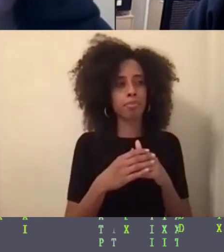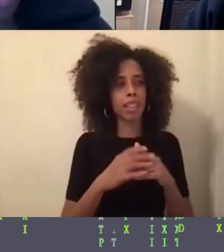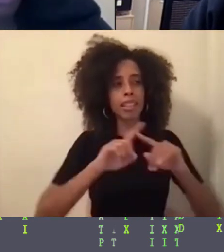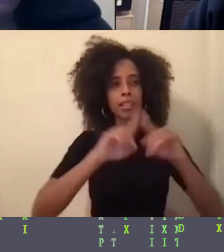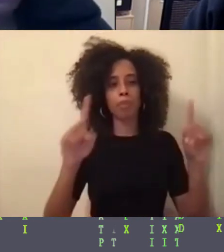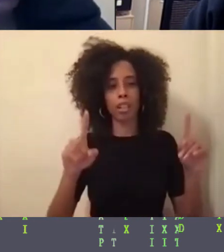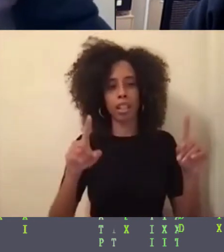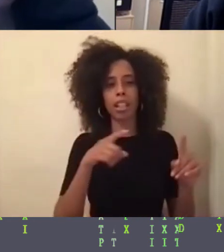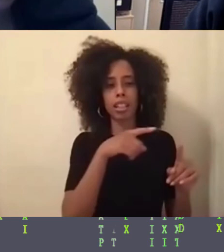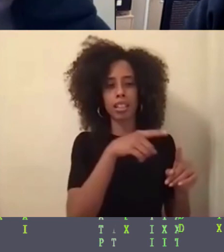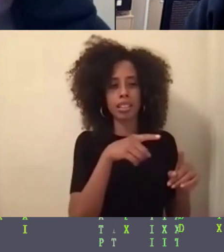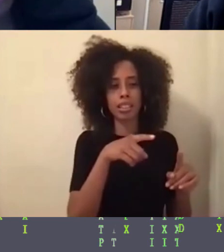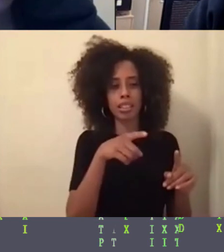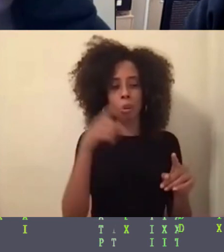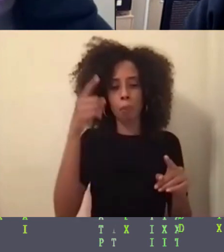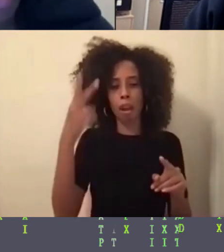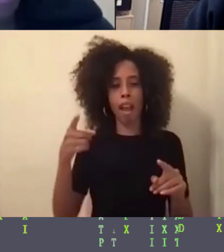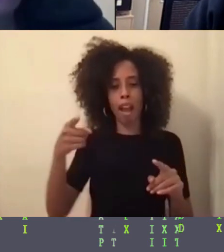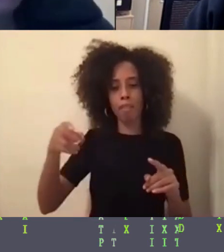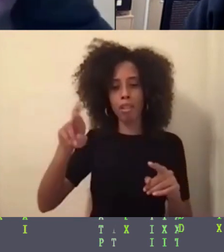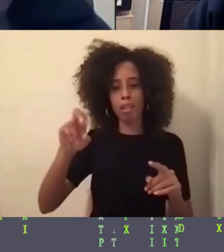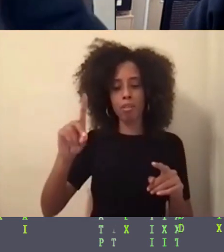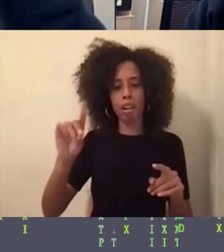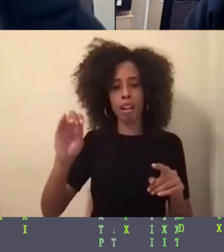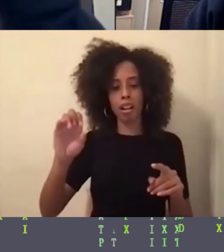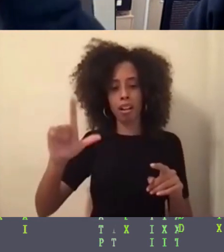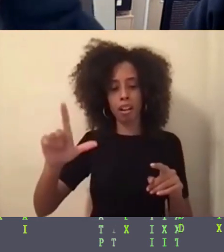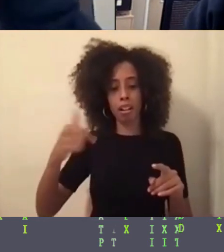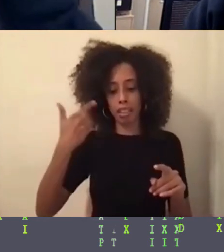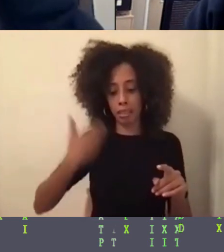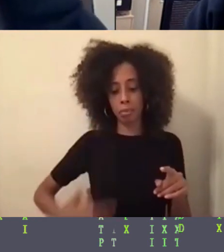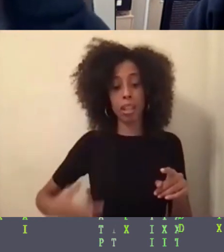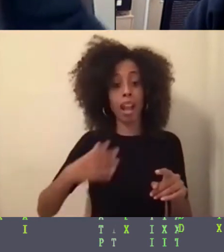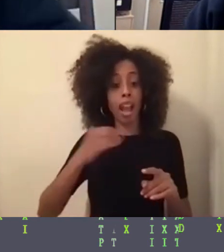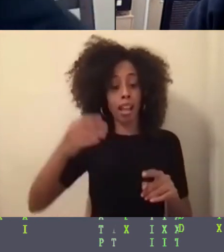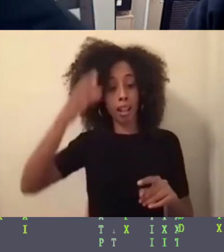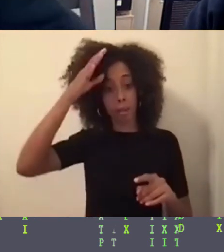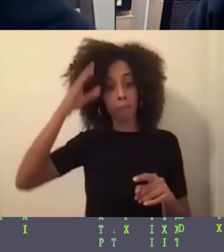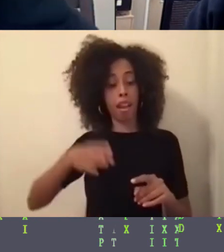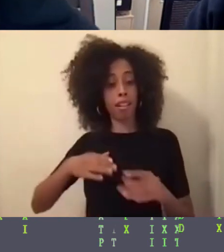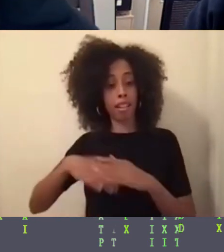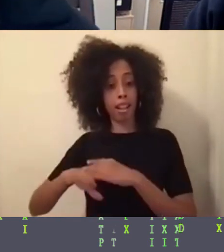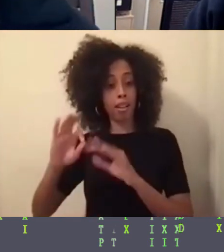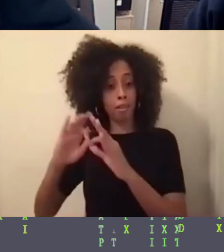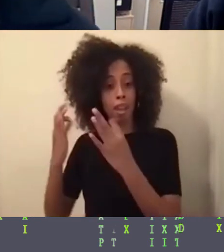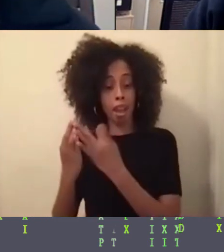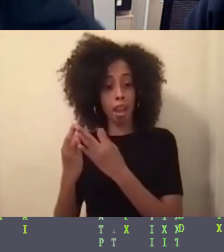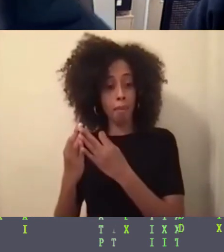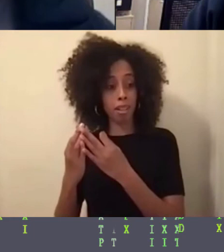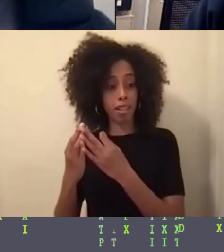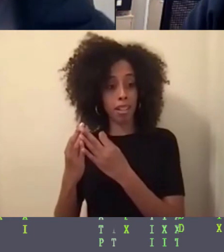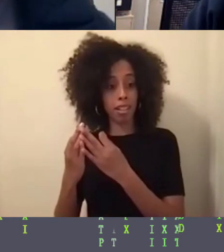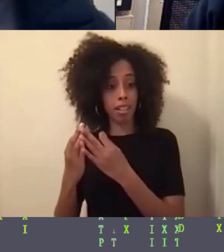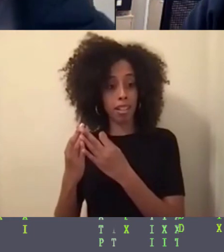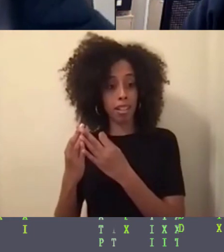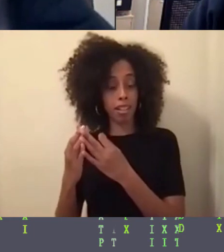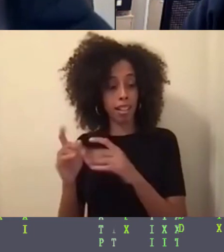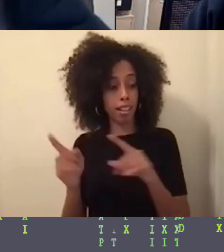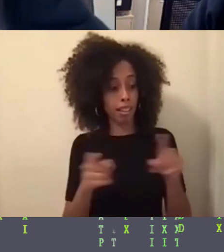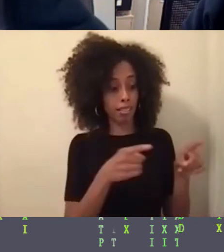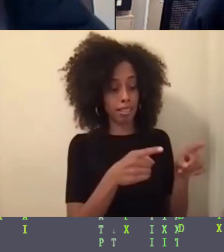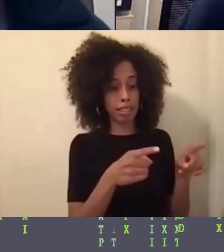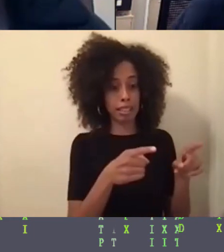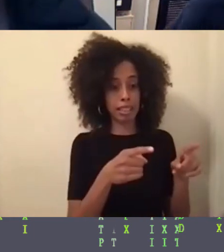radical, which is me and like the guys in the family. And then everyone else is just like timid